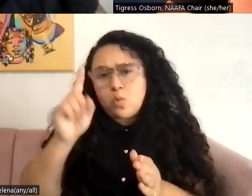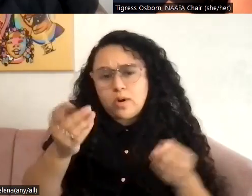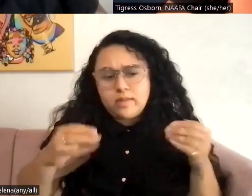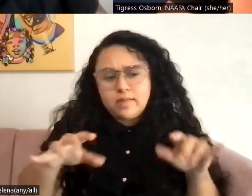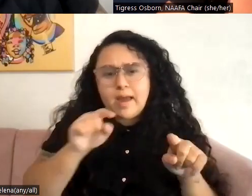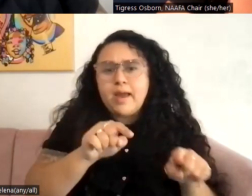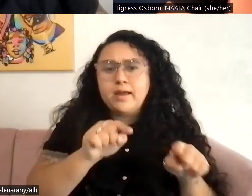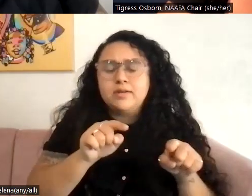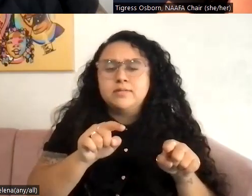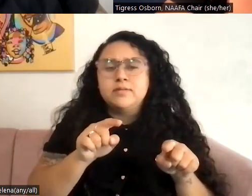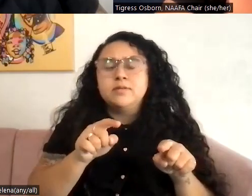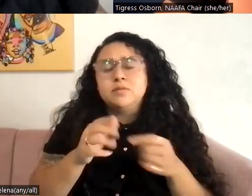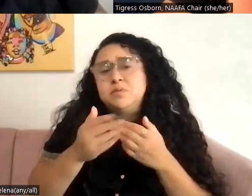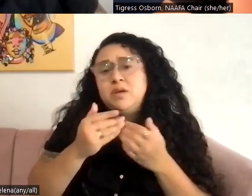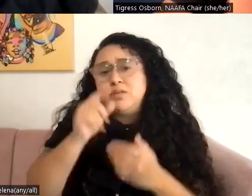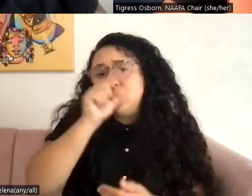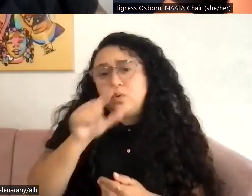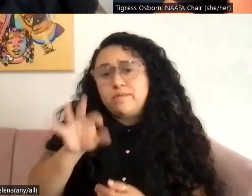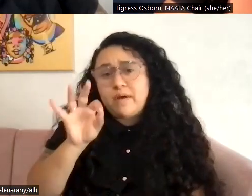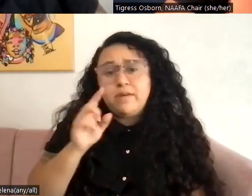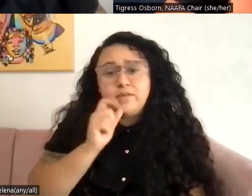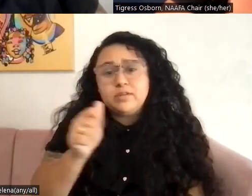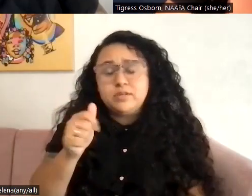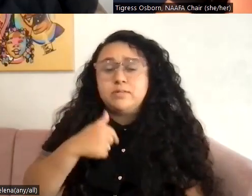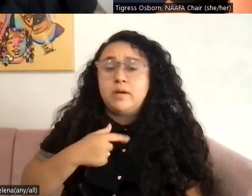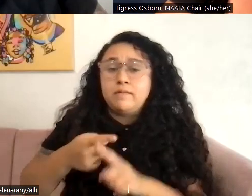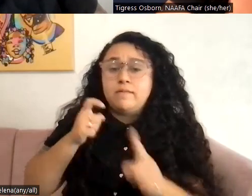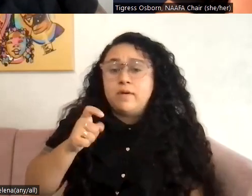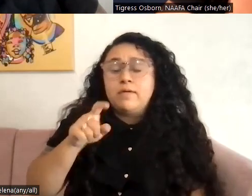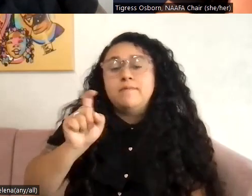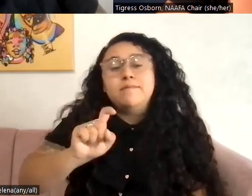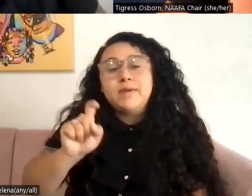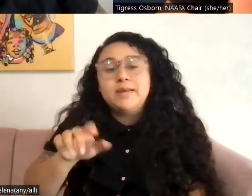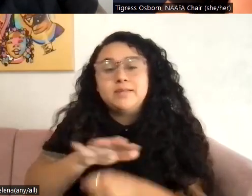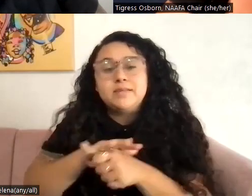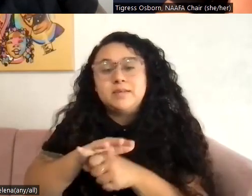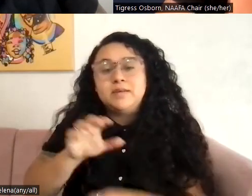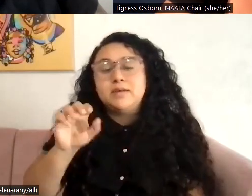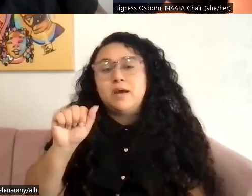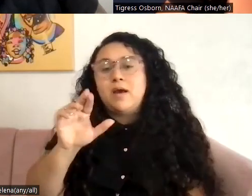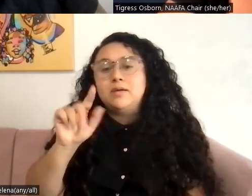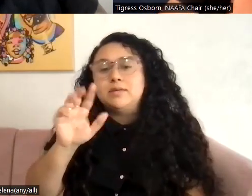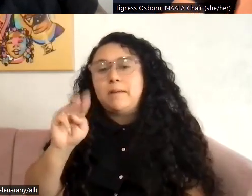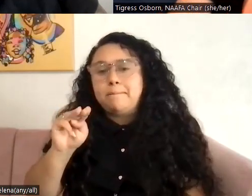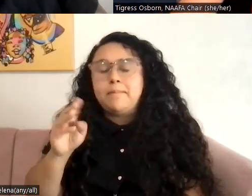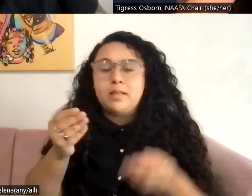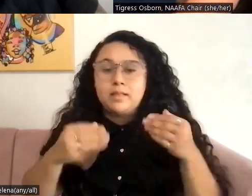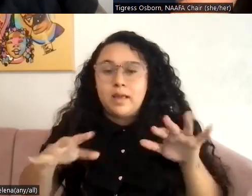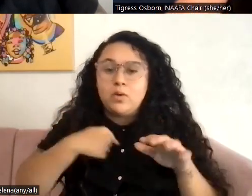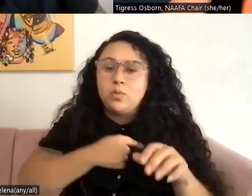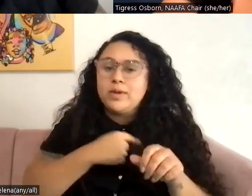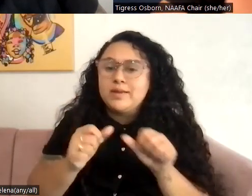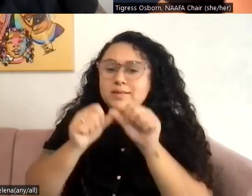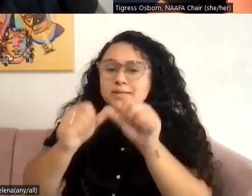That answer is just a Google away. And I will tell you that I am coming here from the Phoenix area, which is autumn land, and we're going to continue to